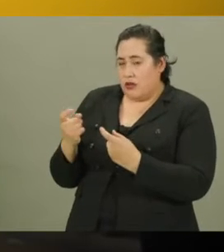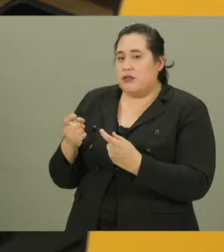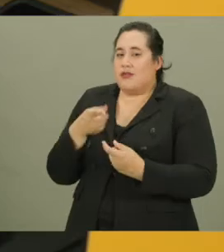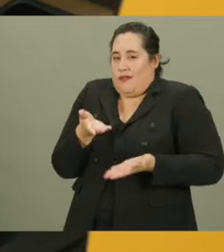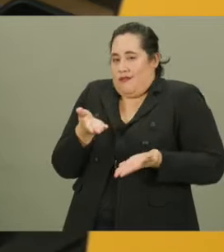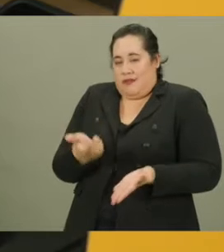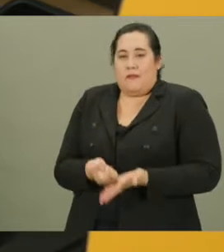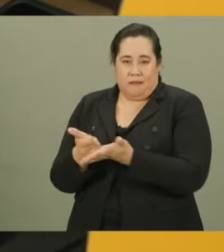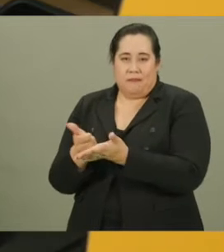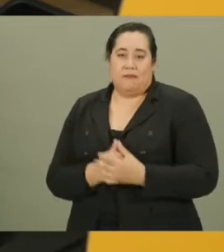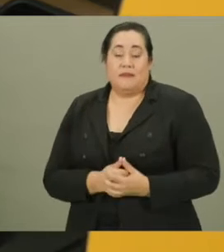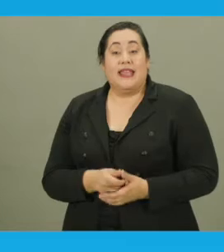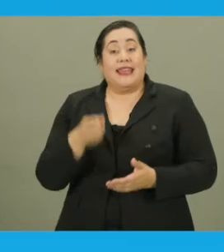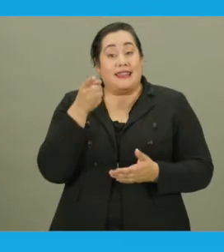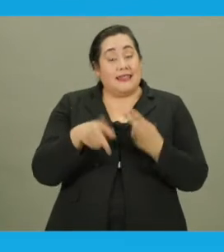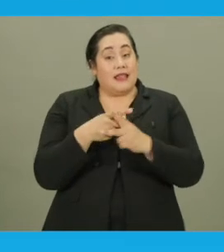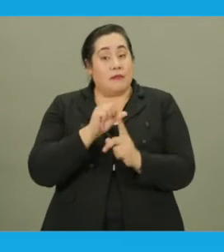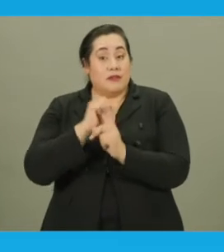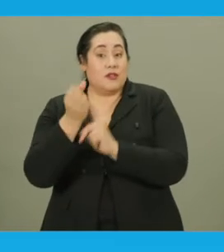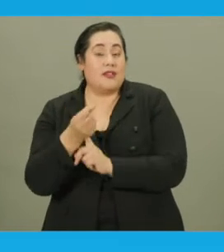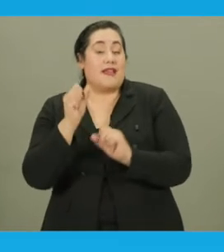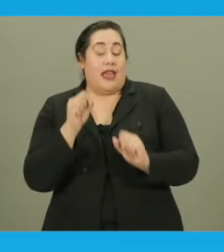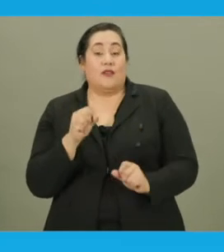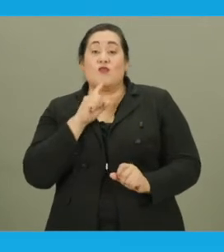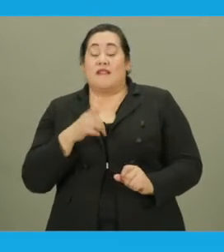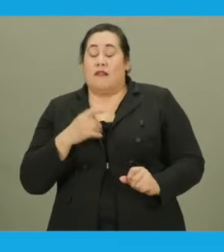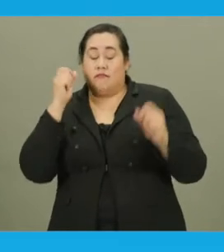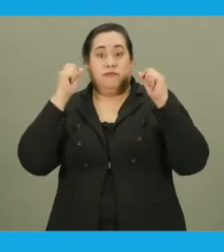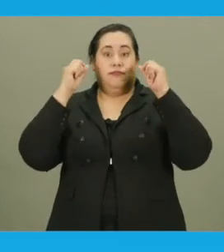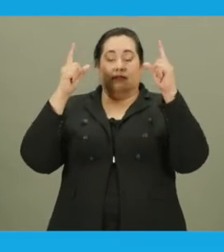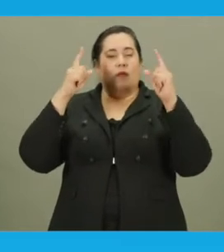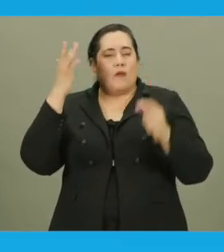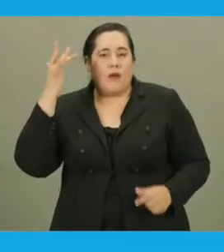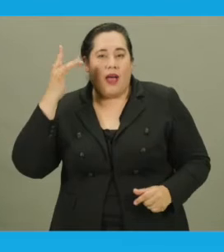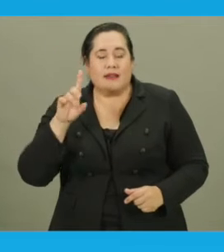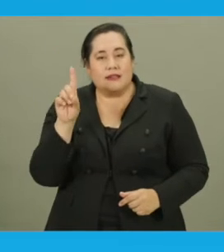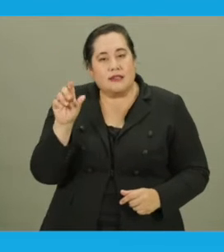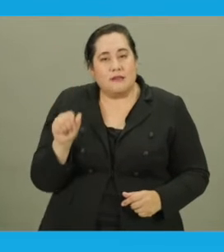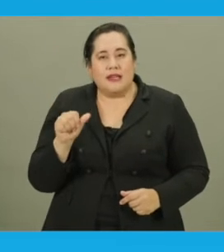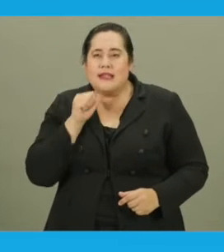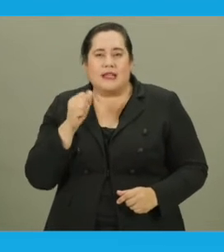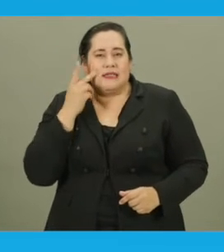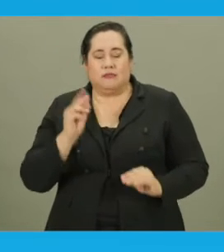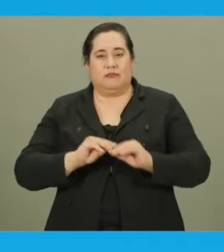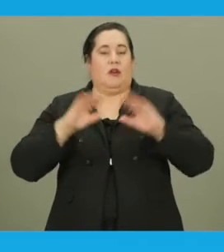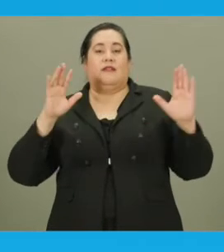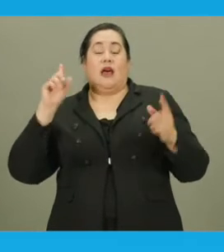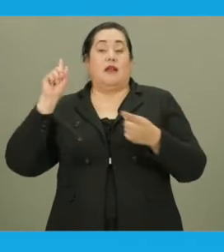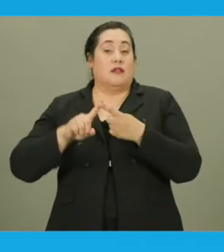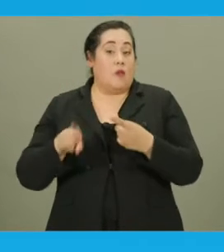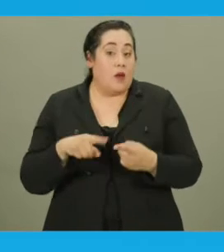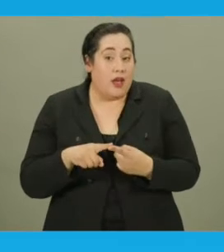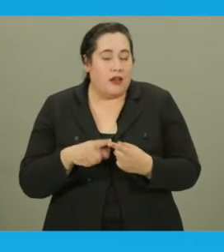questions. You are here to help. This type of situation can catch you by surprise because the disability doesn't present